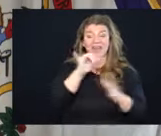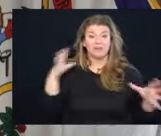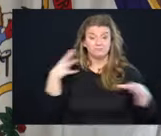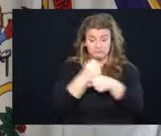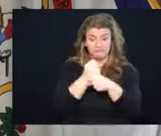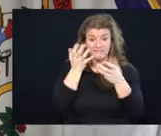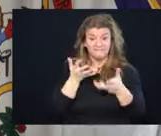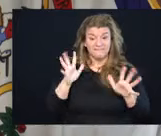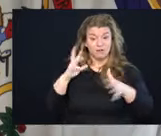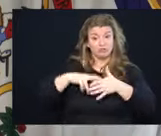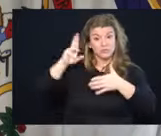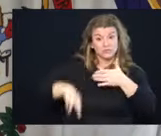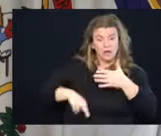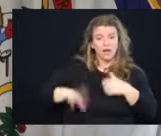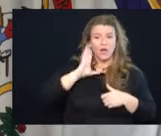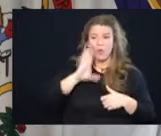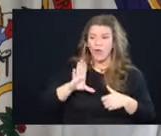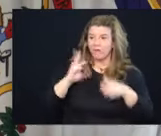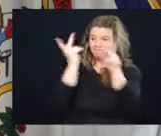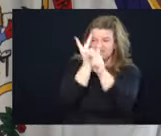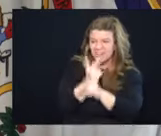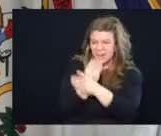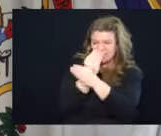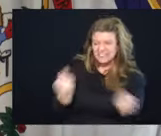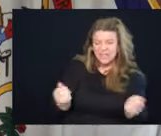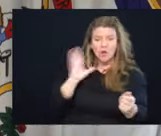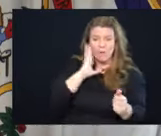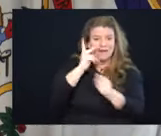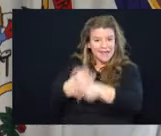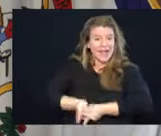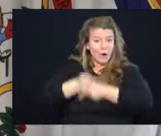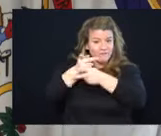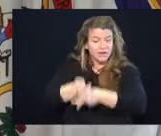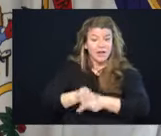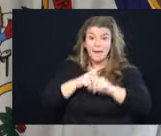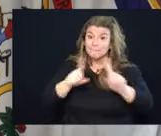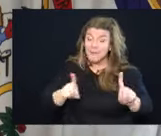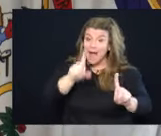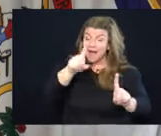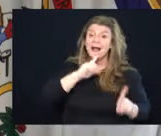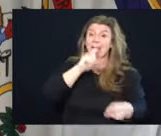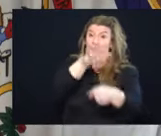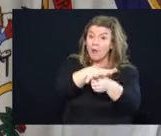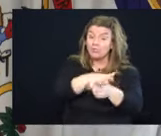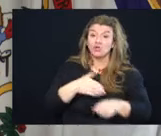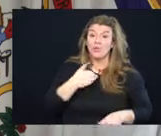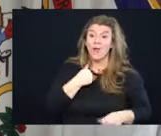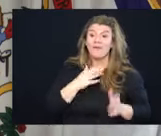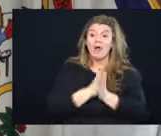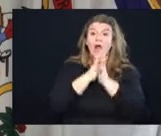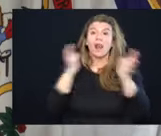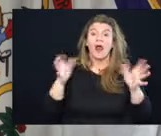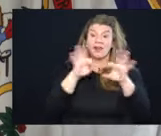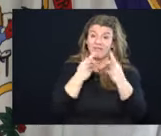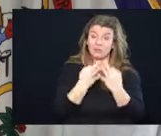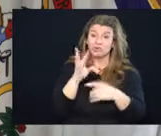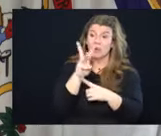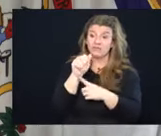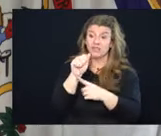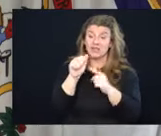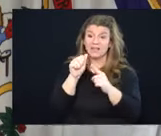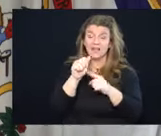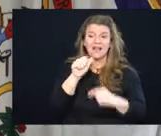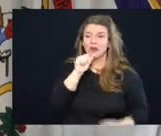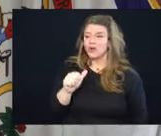all this, it will all shake out and it will get taken care of. But I'll promise you we've got a lot of families in West Virginia that are